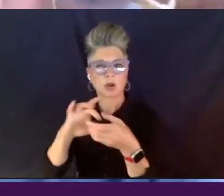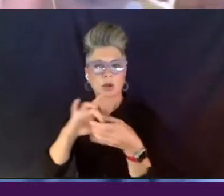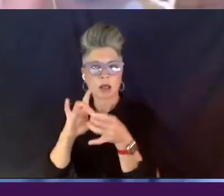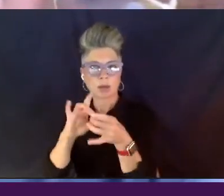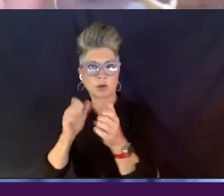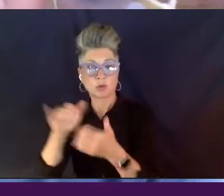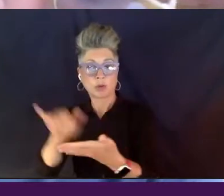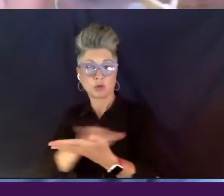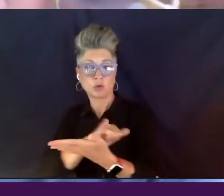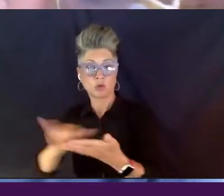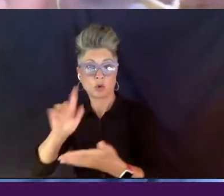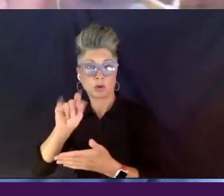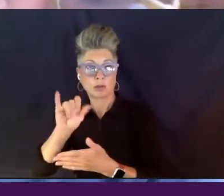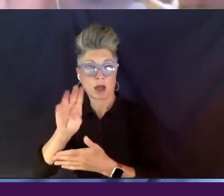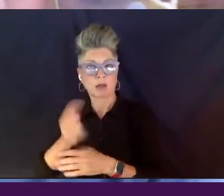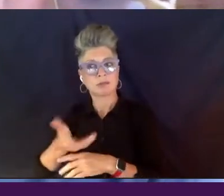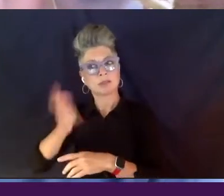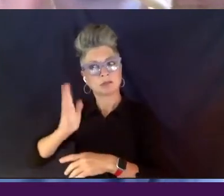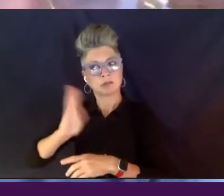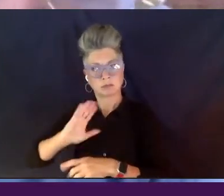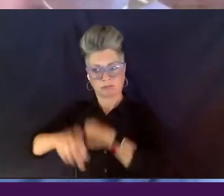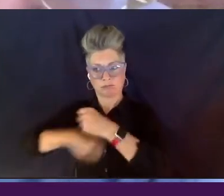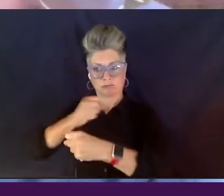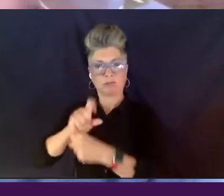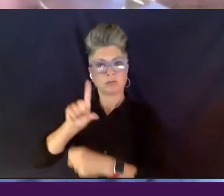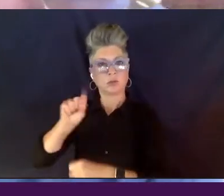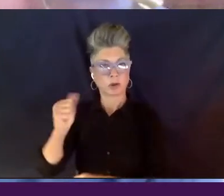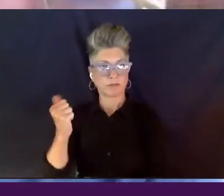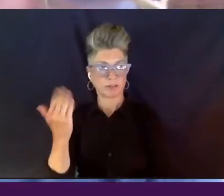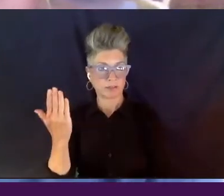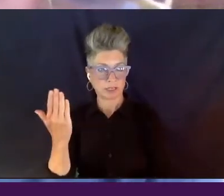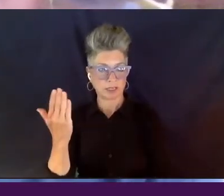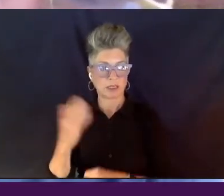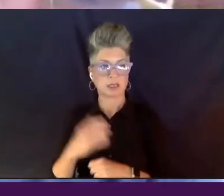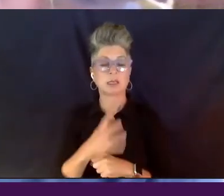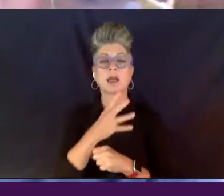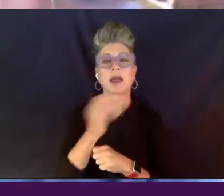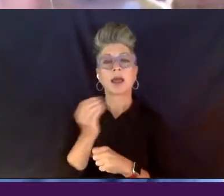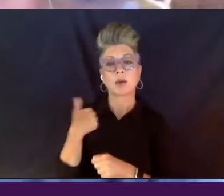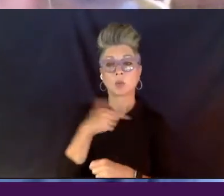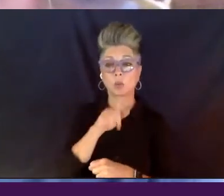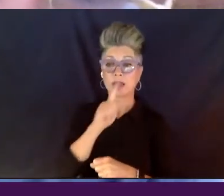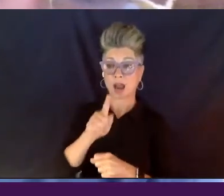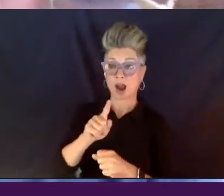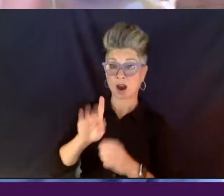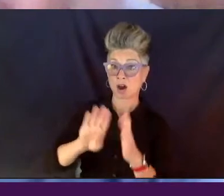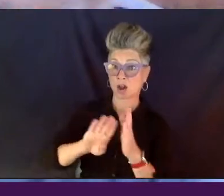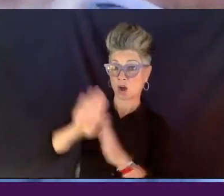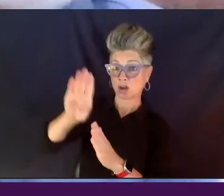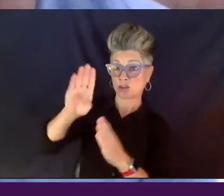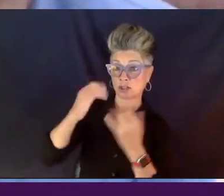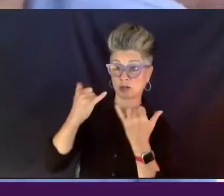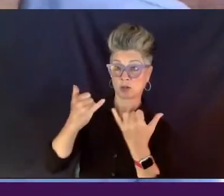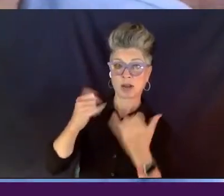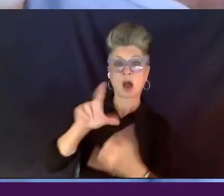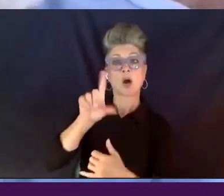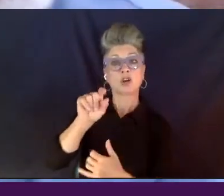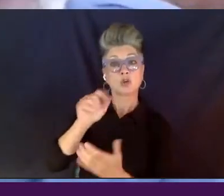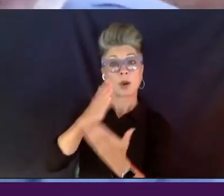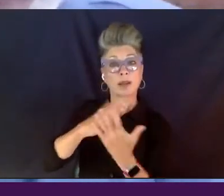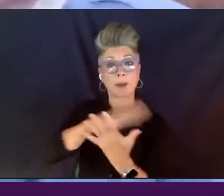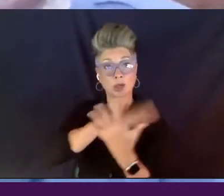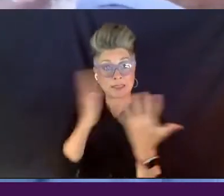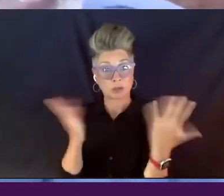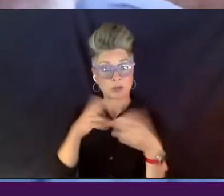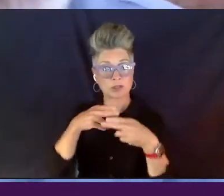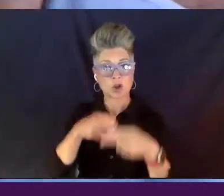2015. And we are launching right now a 20-part series called Decolonizing